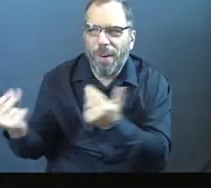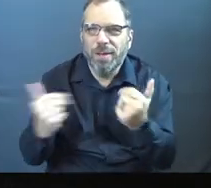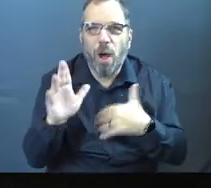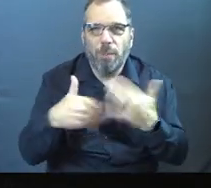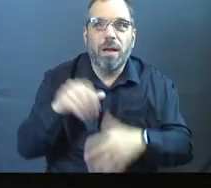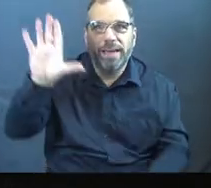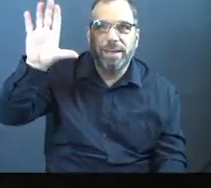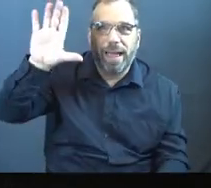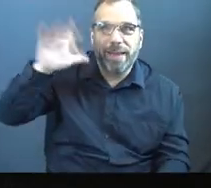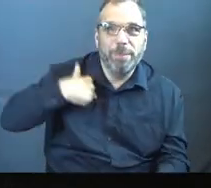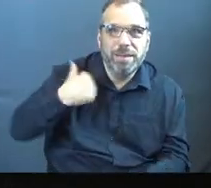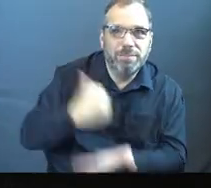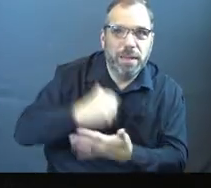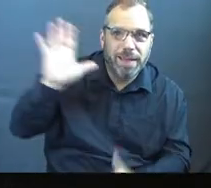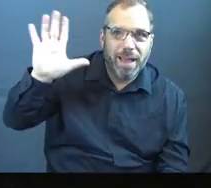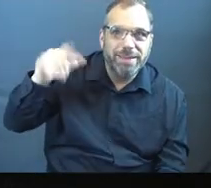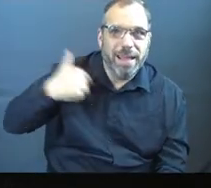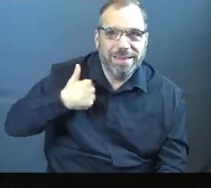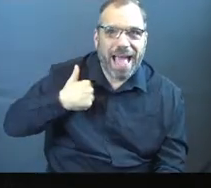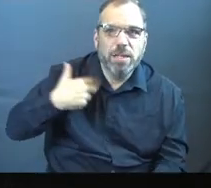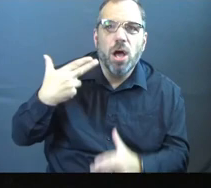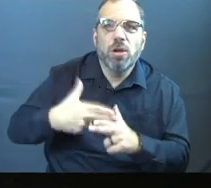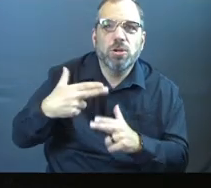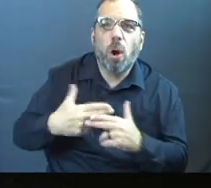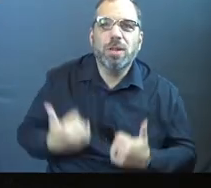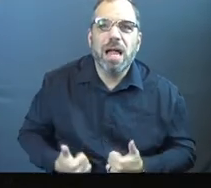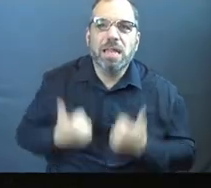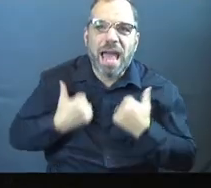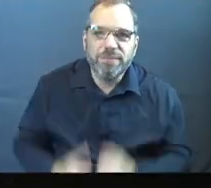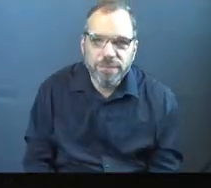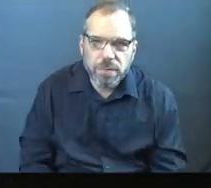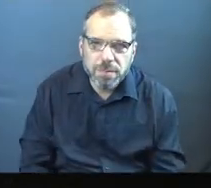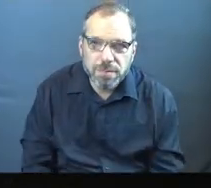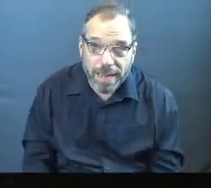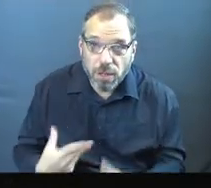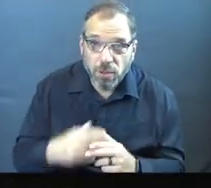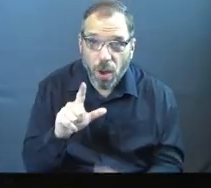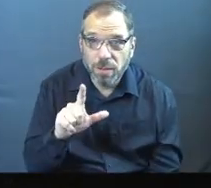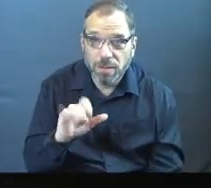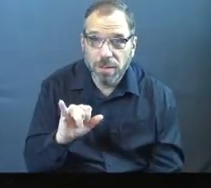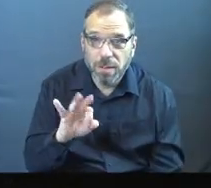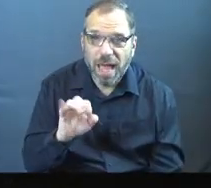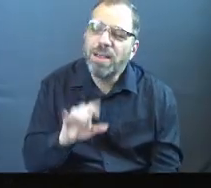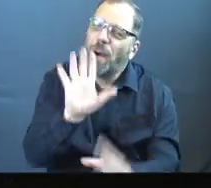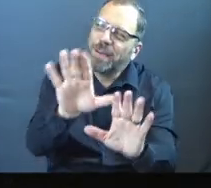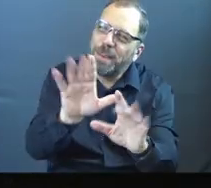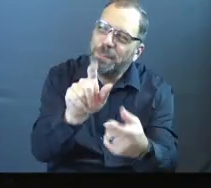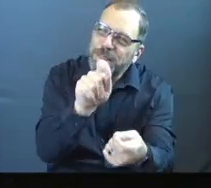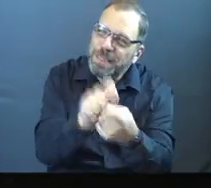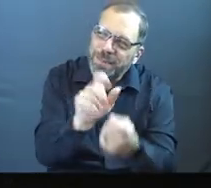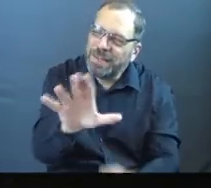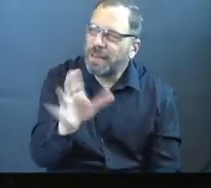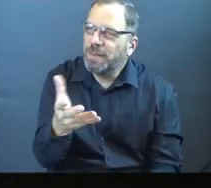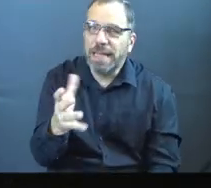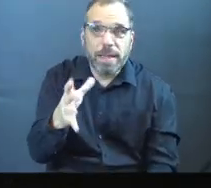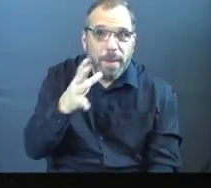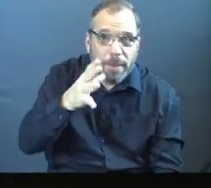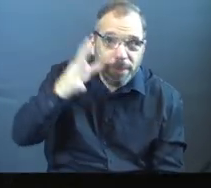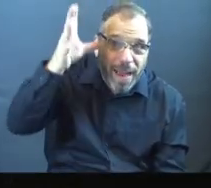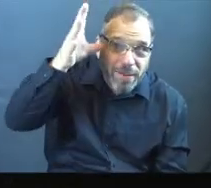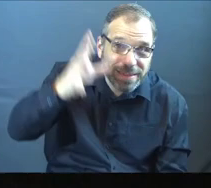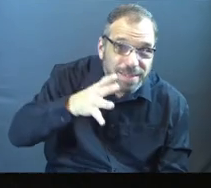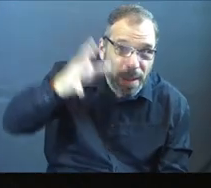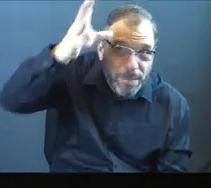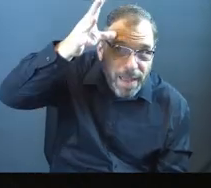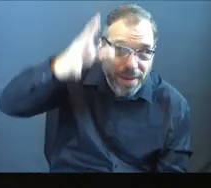Everybody said amen, right? You're like, that's called life, right? But specifically, you know what I'm saying? Like parents, come